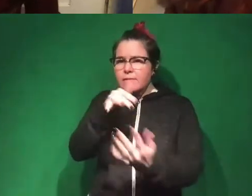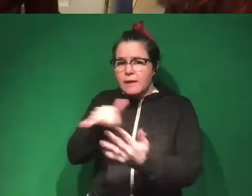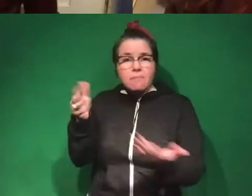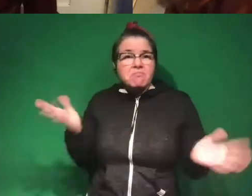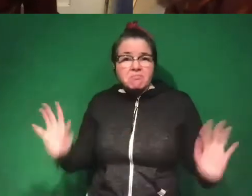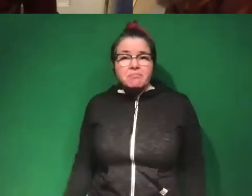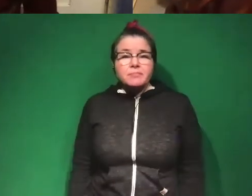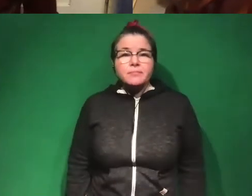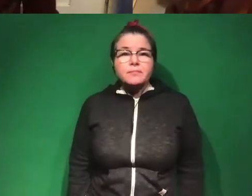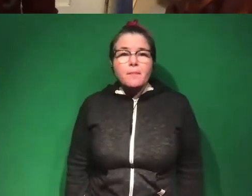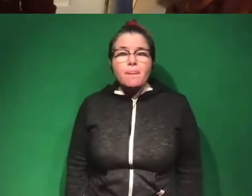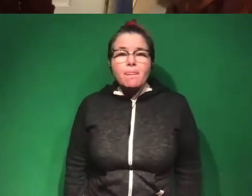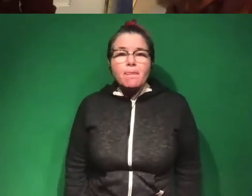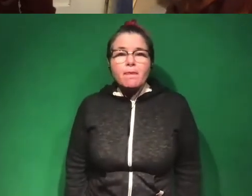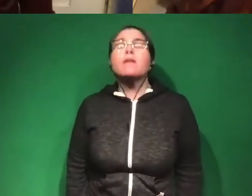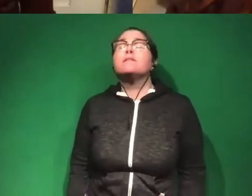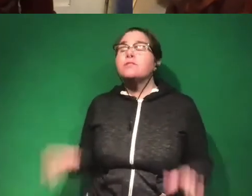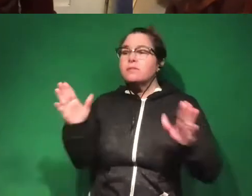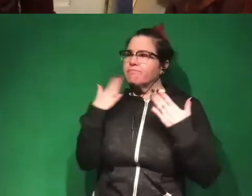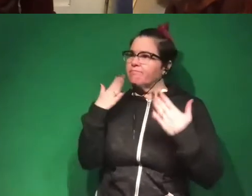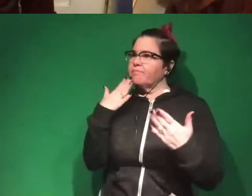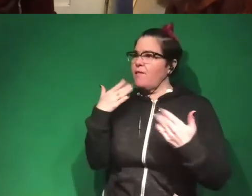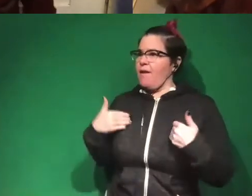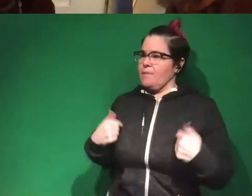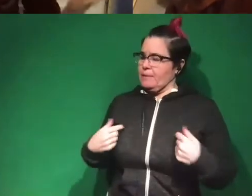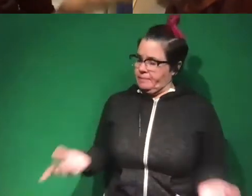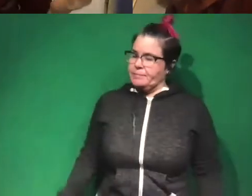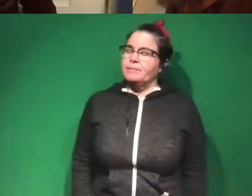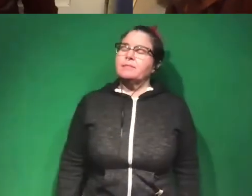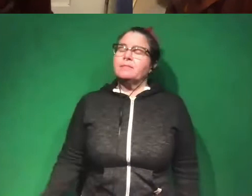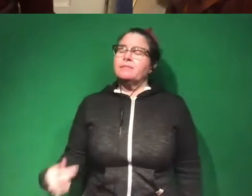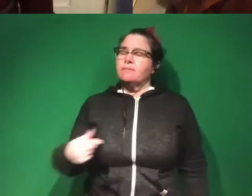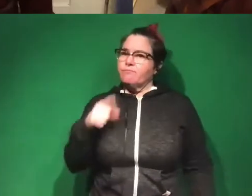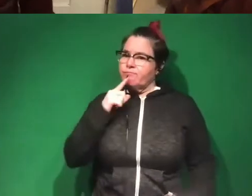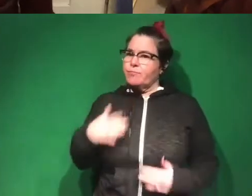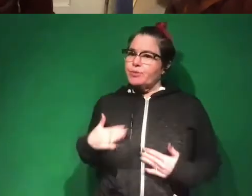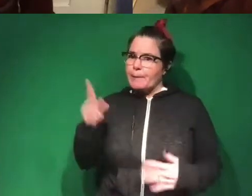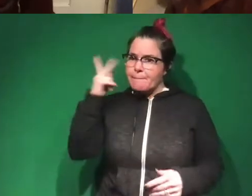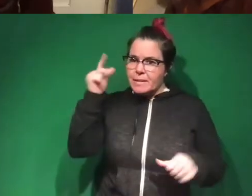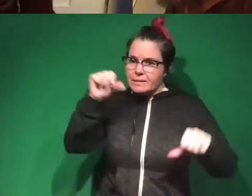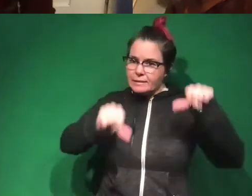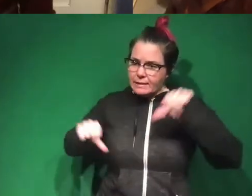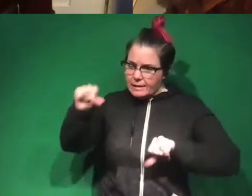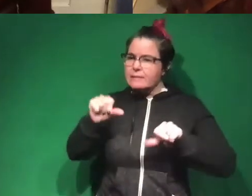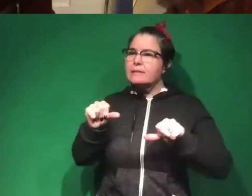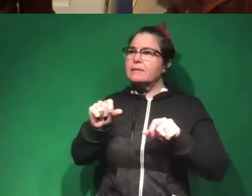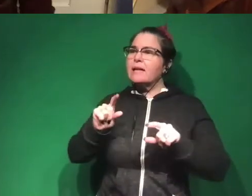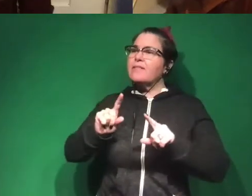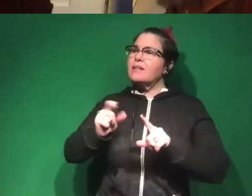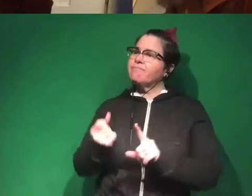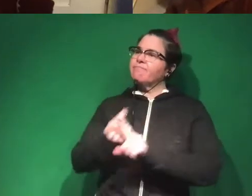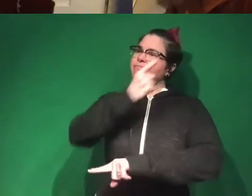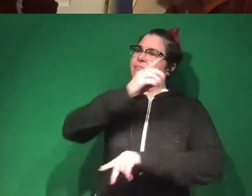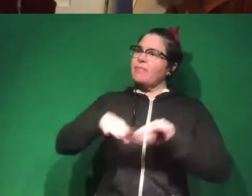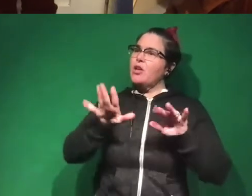cool questions. Awesome. Well, thank you for having me. And I do appreciate that political science is perhaps a different pace from what you're used